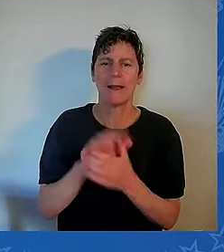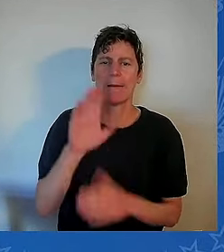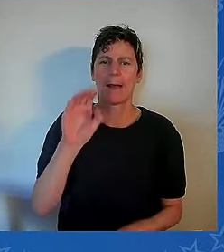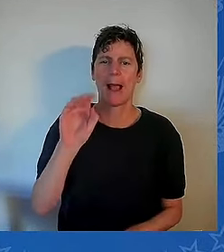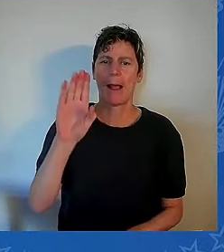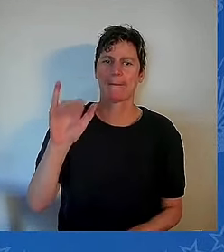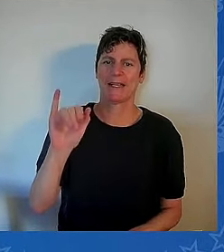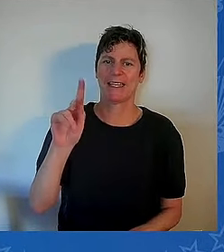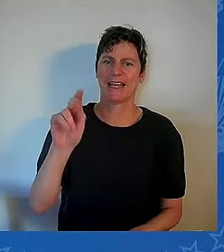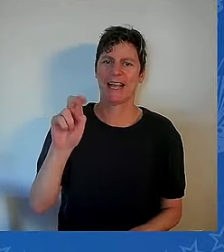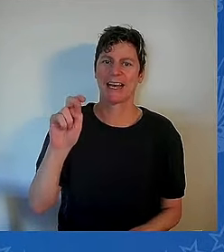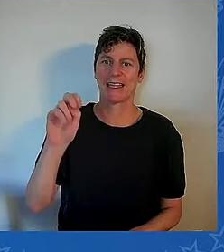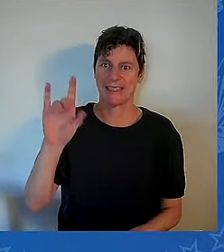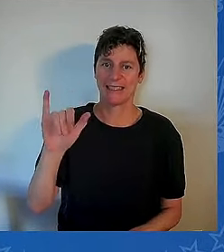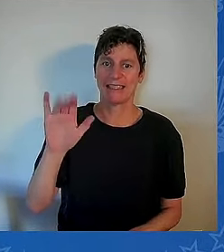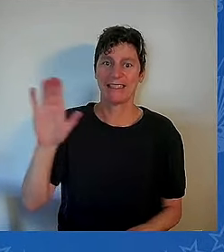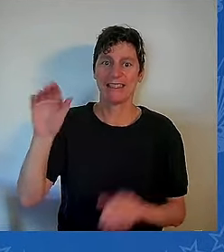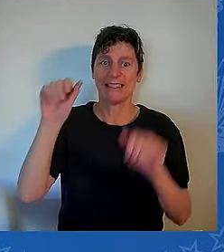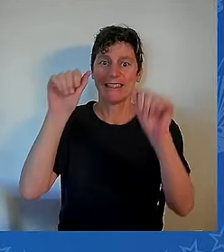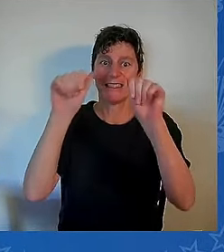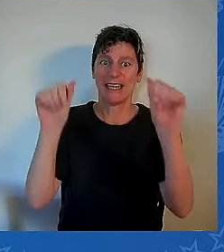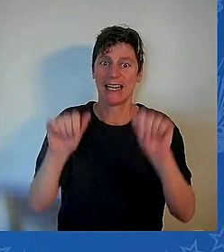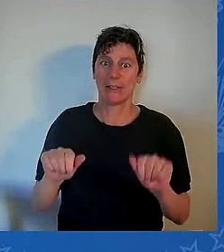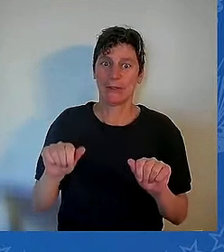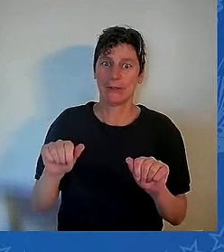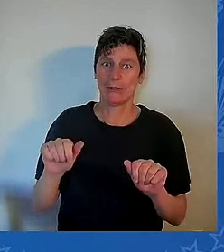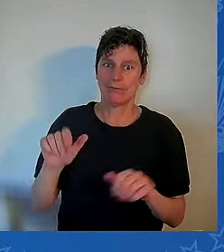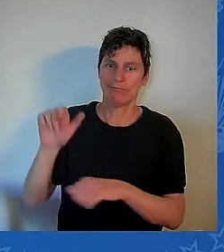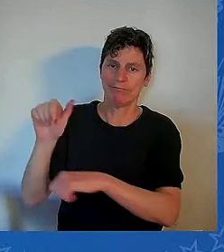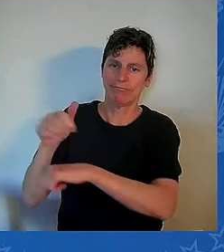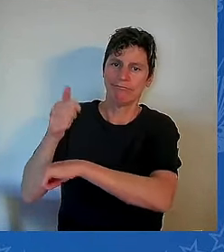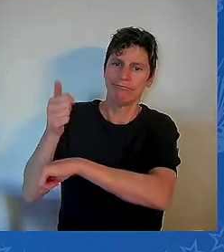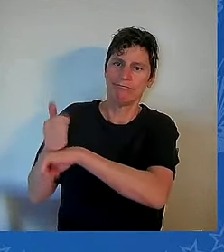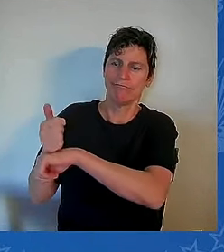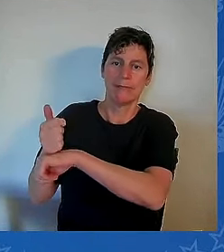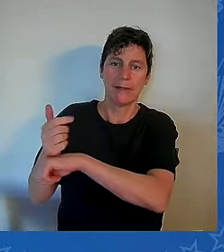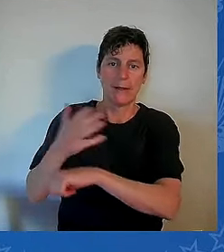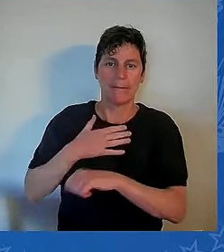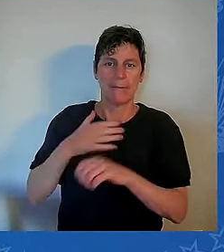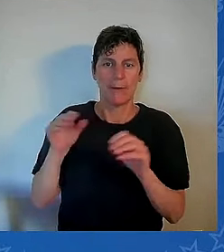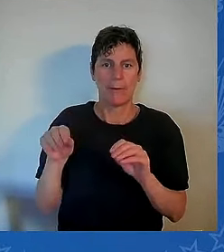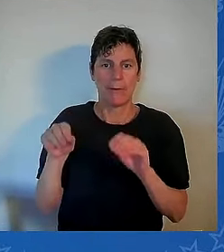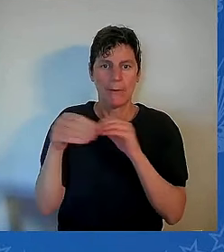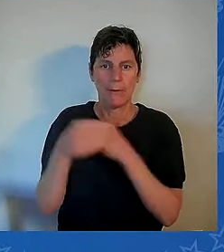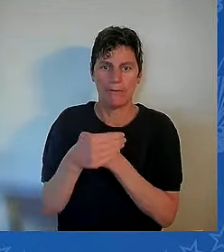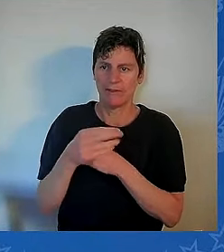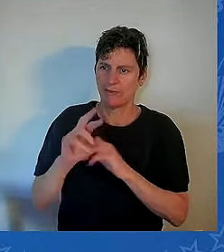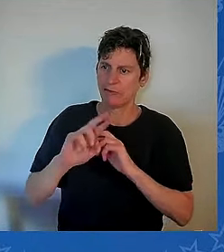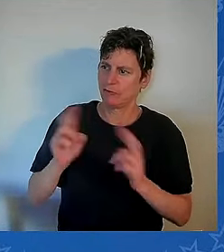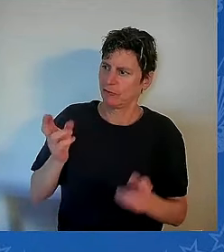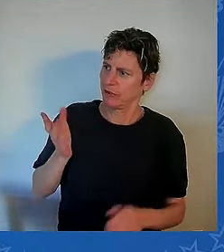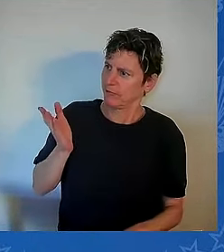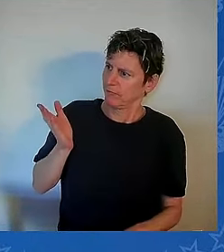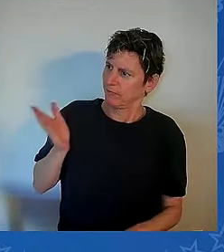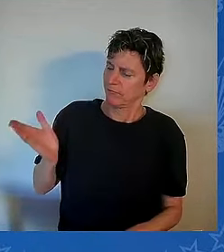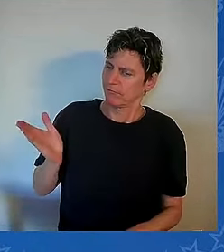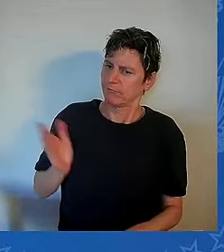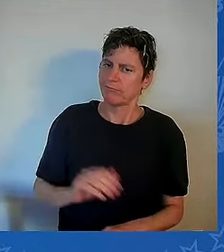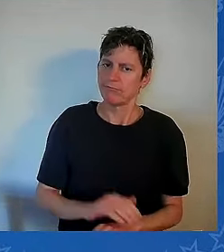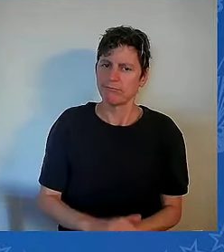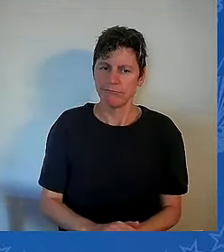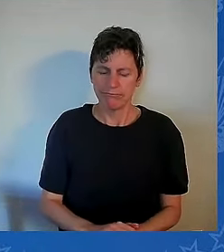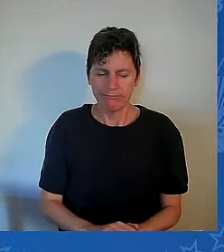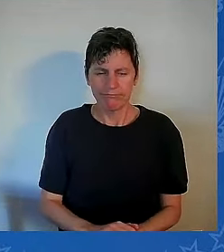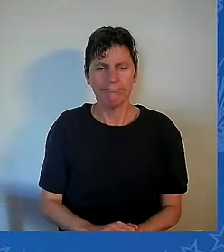joke. So I didn't realize, my two colleagues who are president know, you get to pick what you want in your